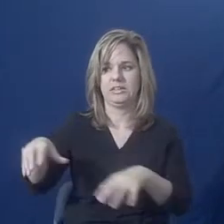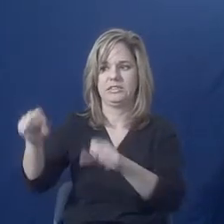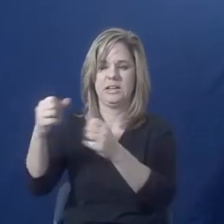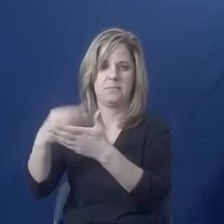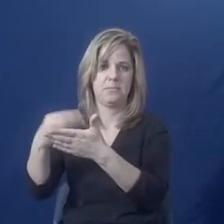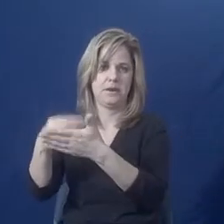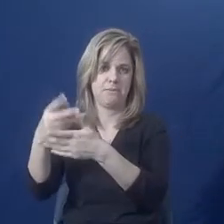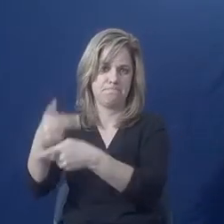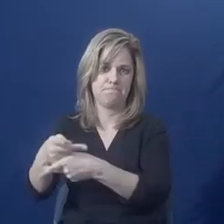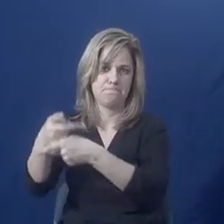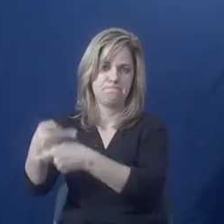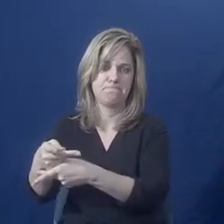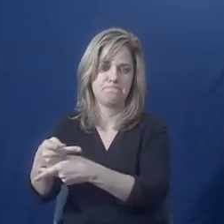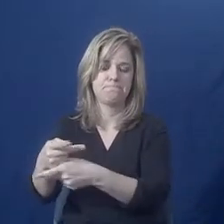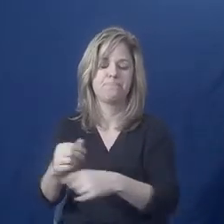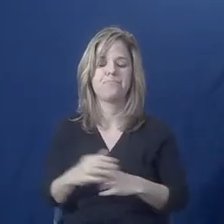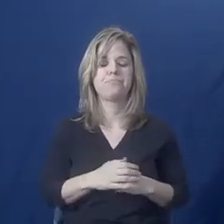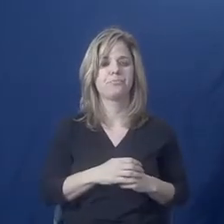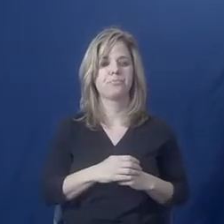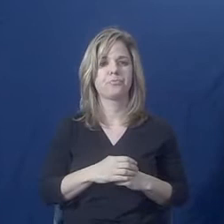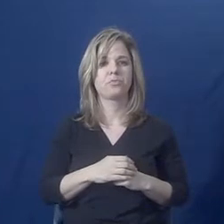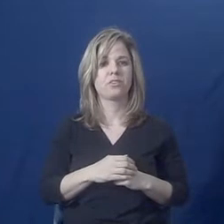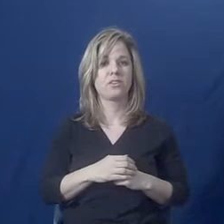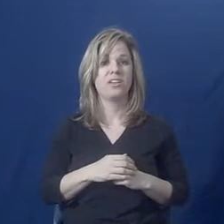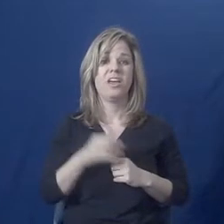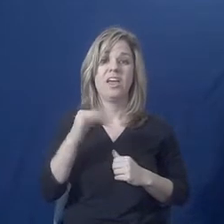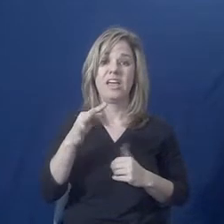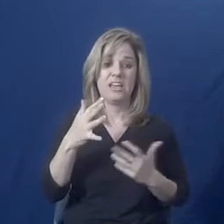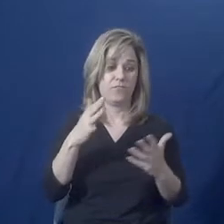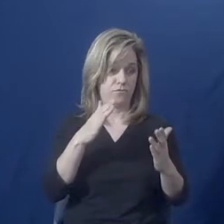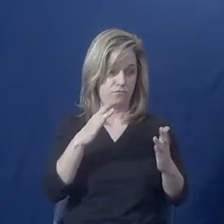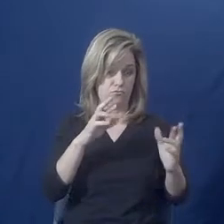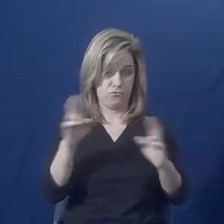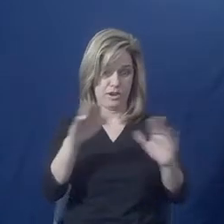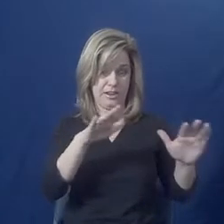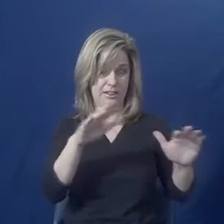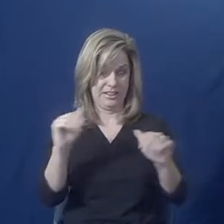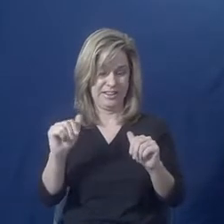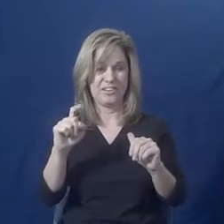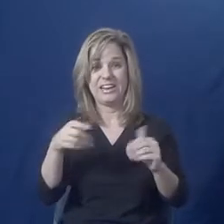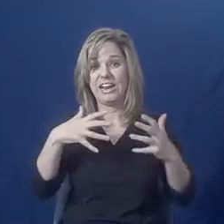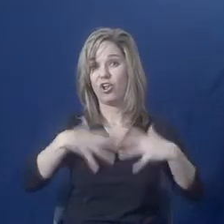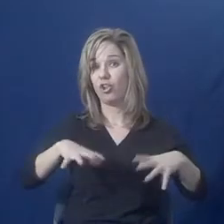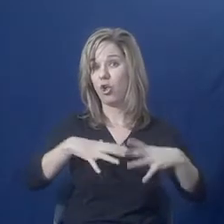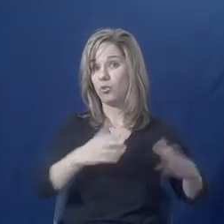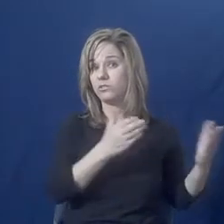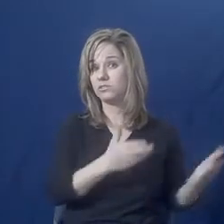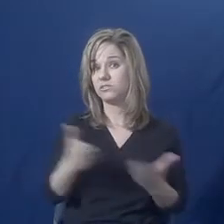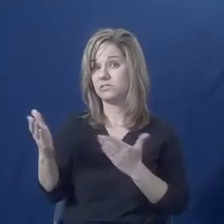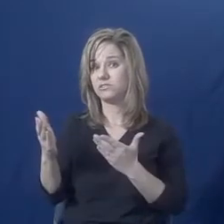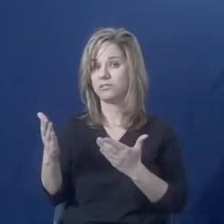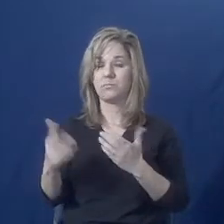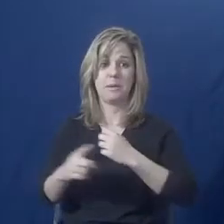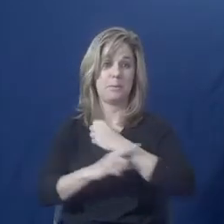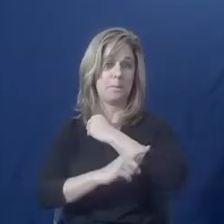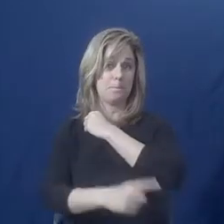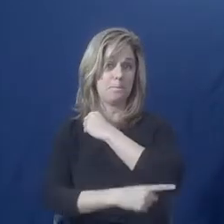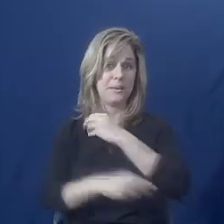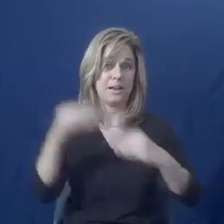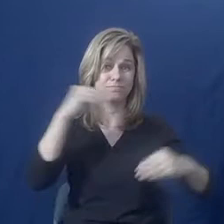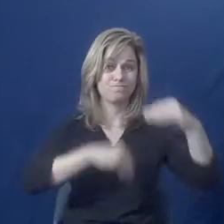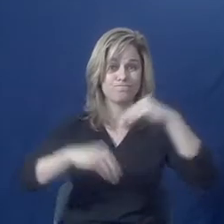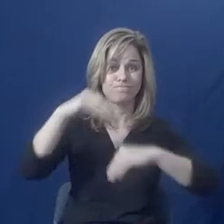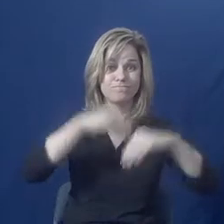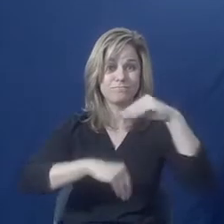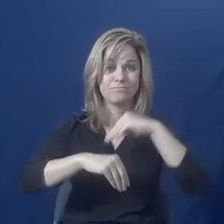want to take some clothes with you, you may need to pack a bag. Are you able to physically do